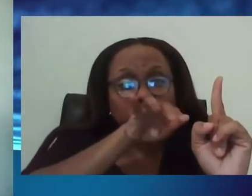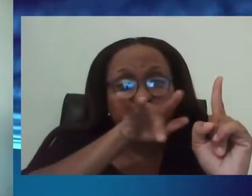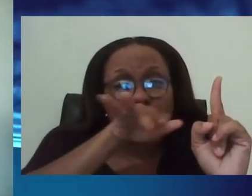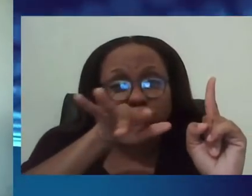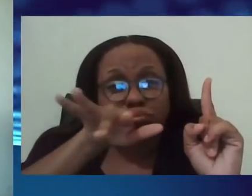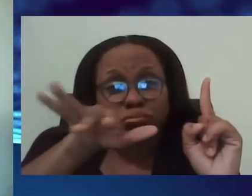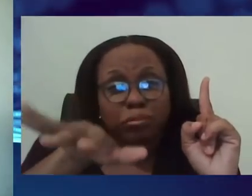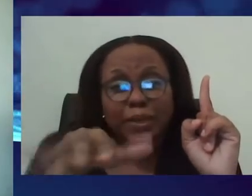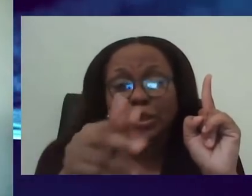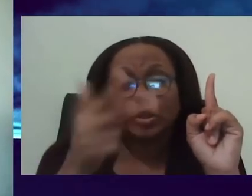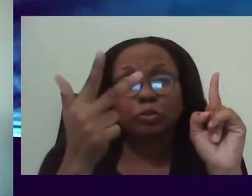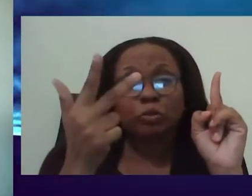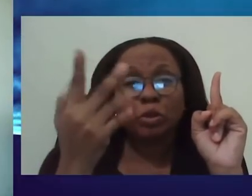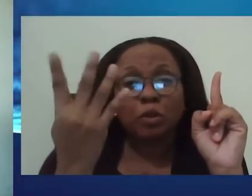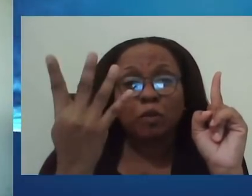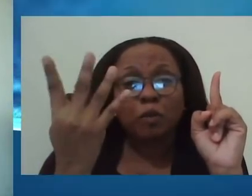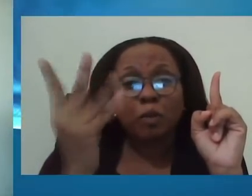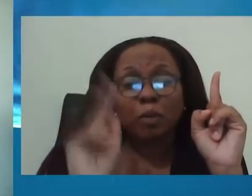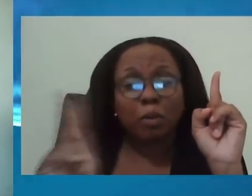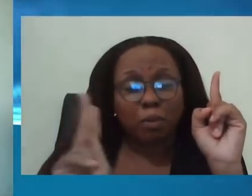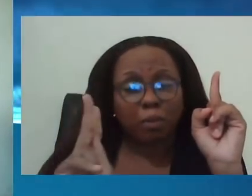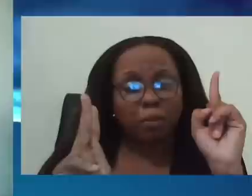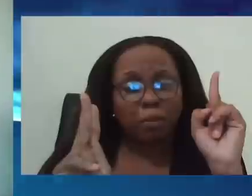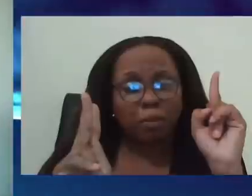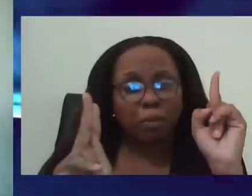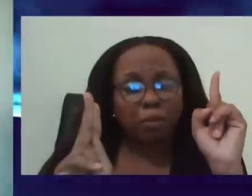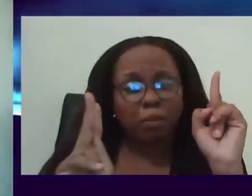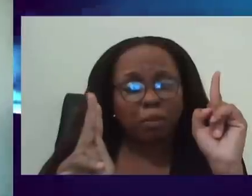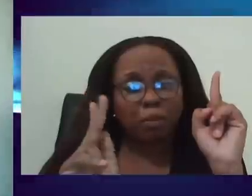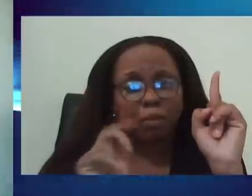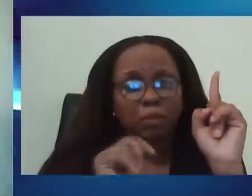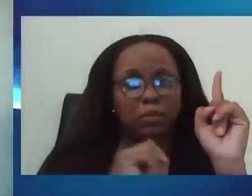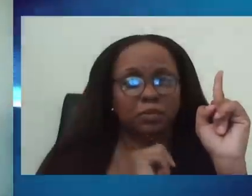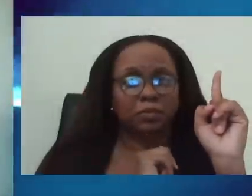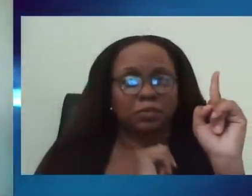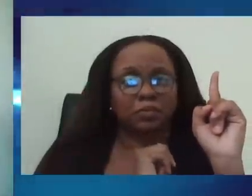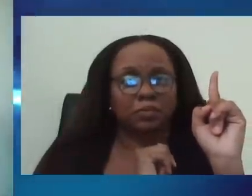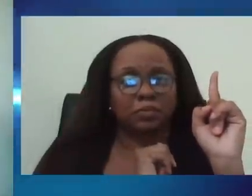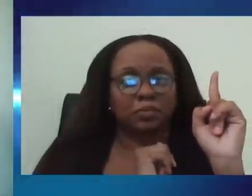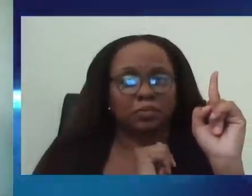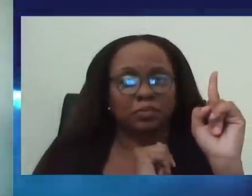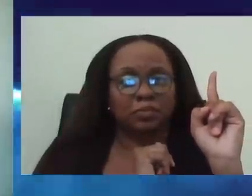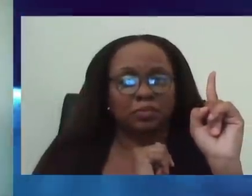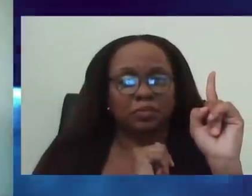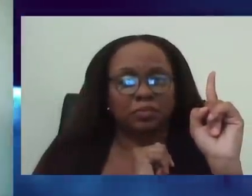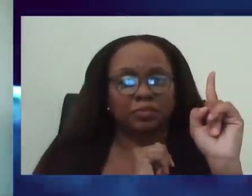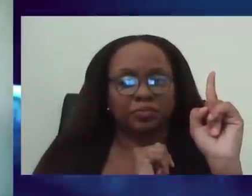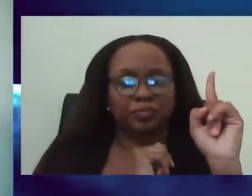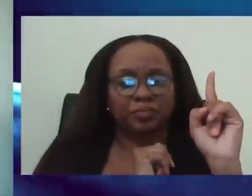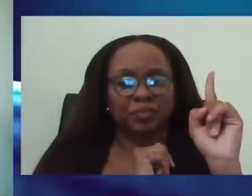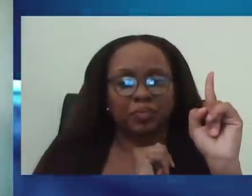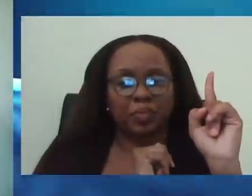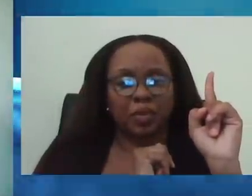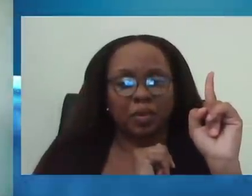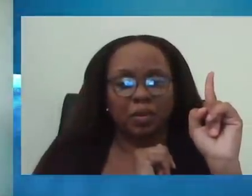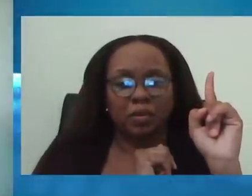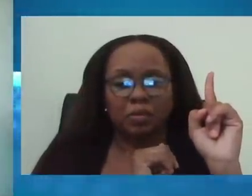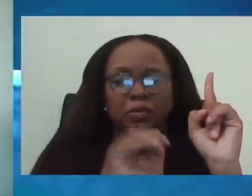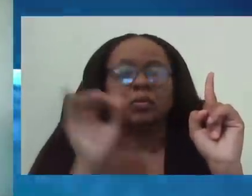explained, that is based on also factored on the measures that are currently in place.